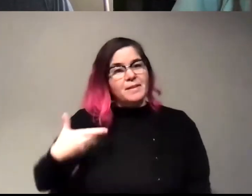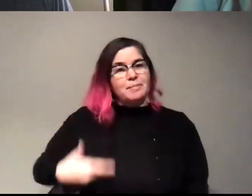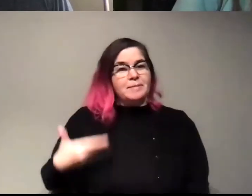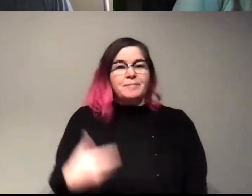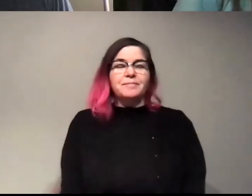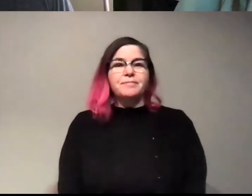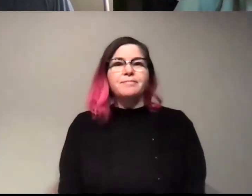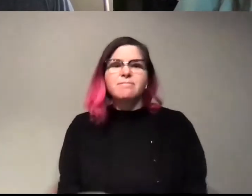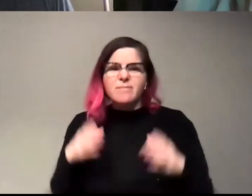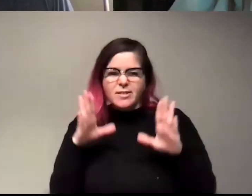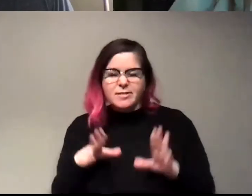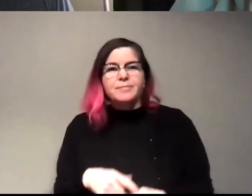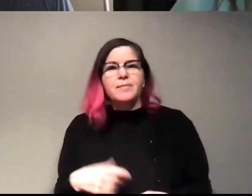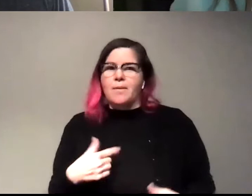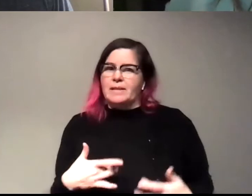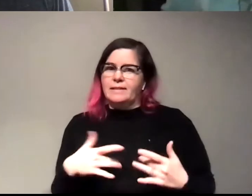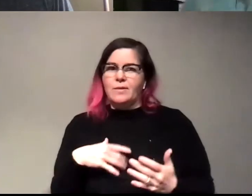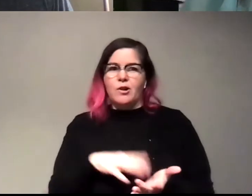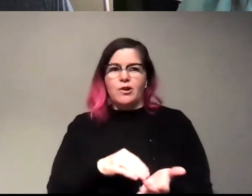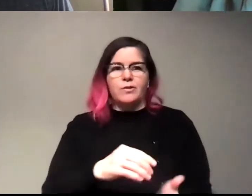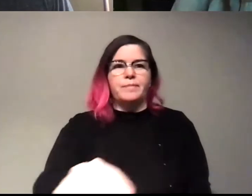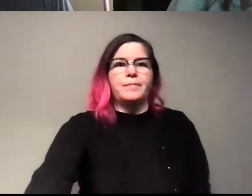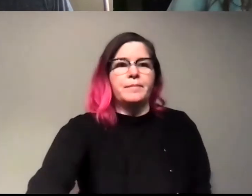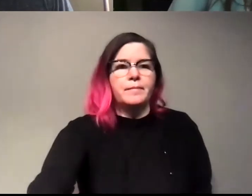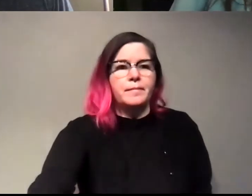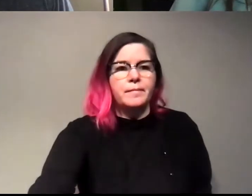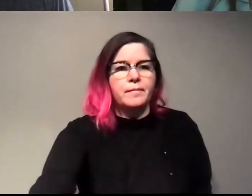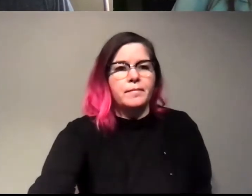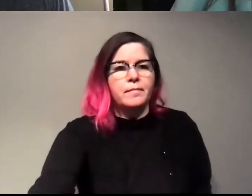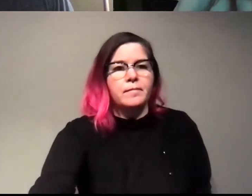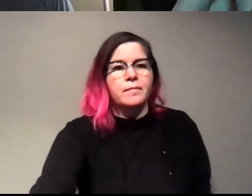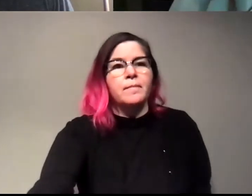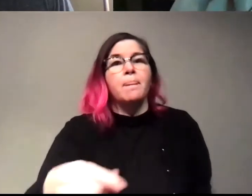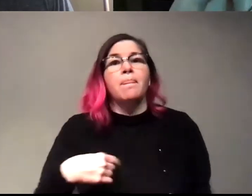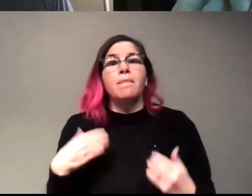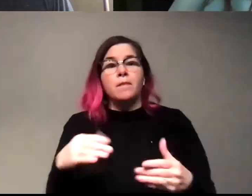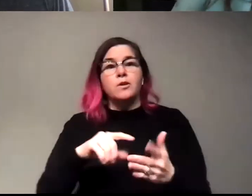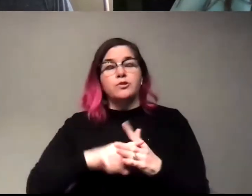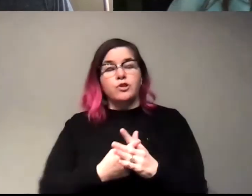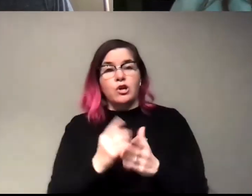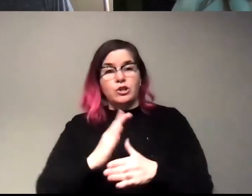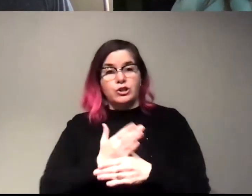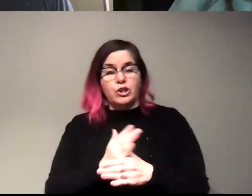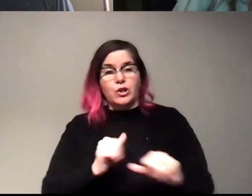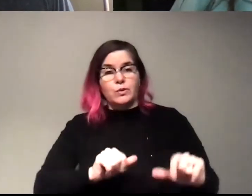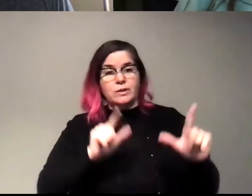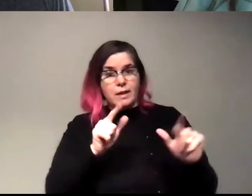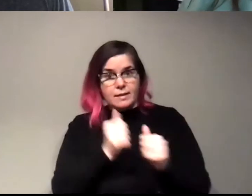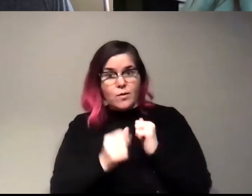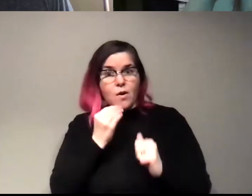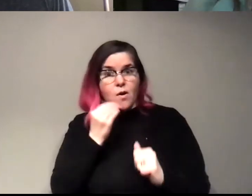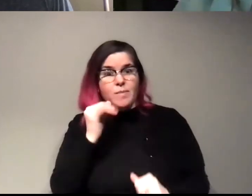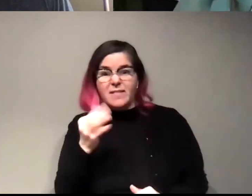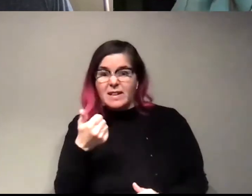Awesome. I'm excited to learn all about this. So if you want to start sharing your slides, now would be a good time. And everybody at home, if you have